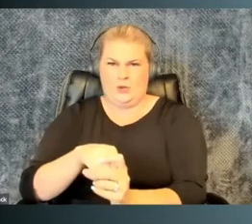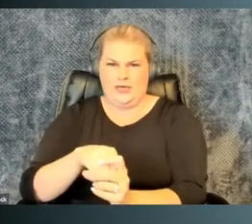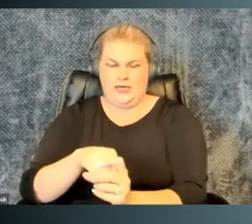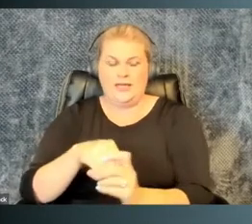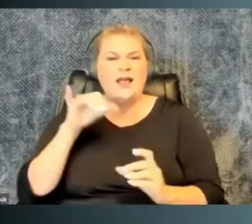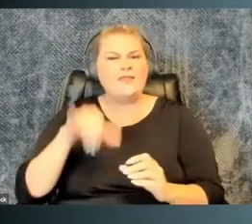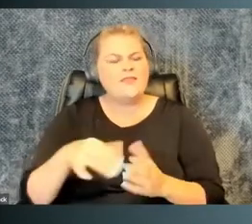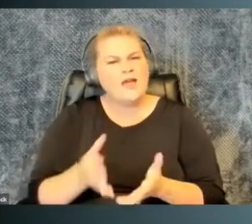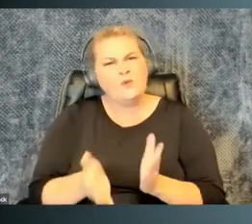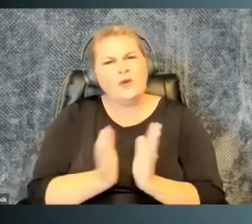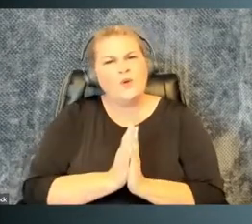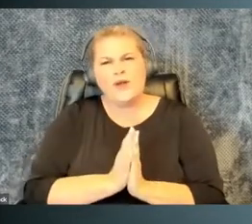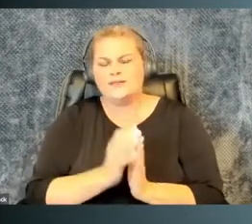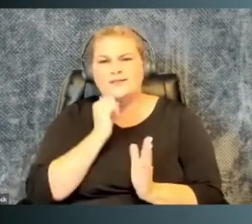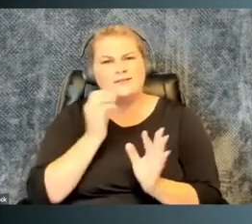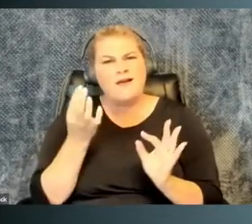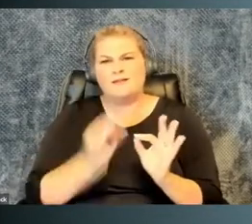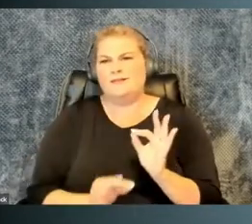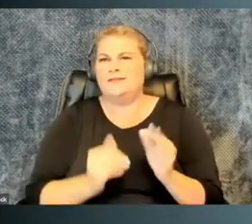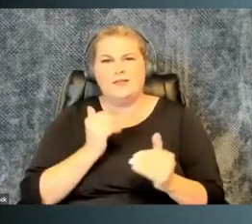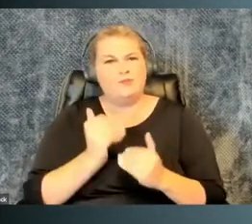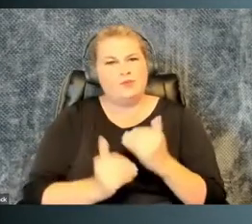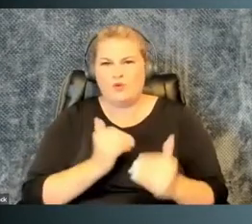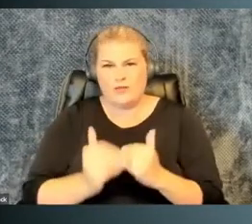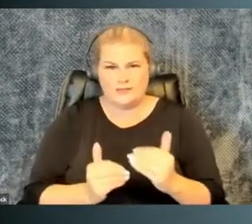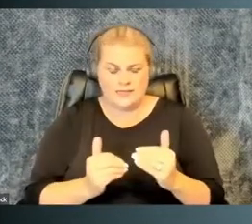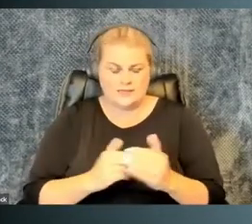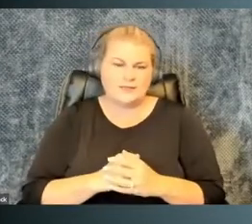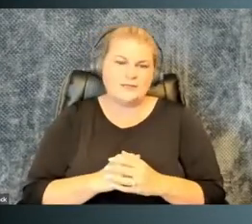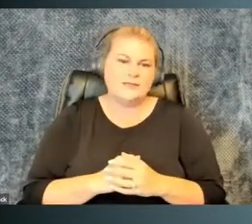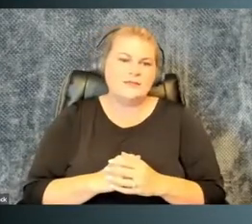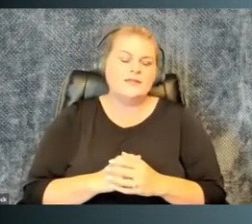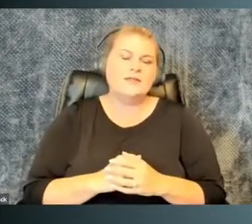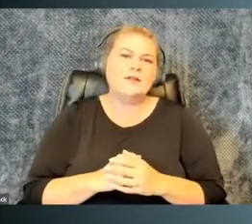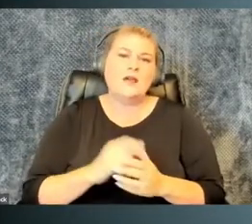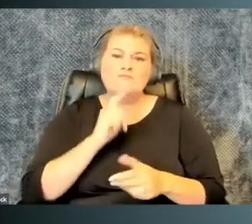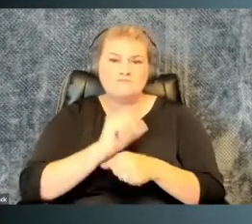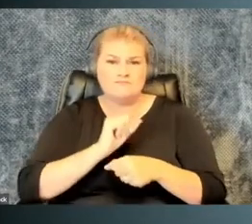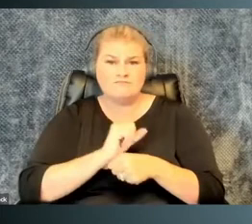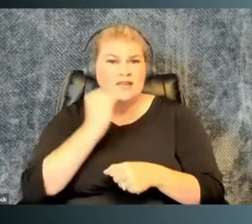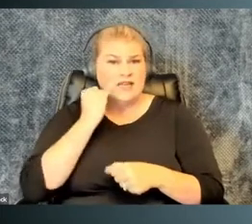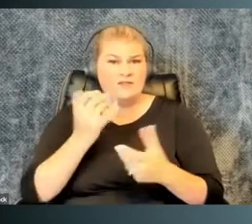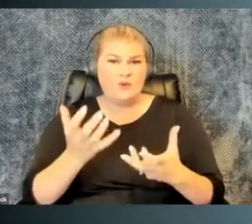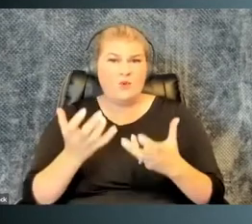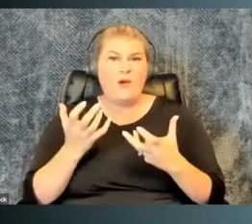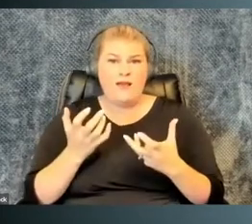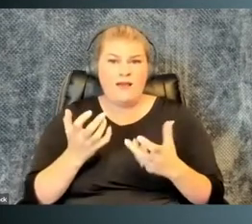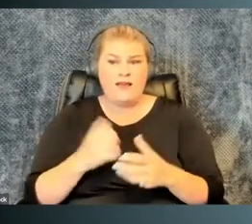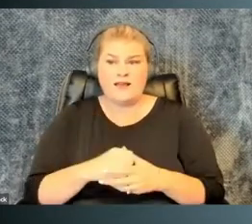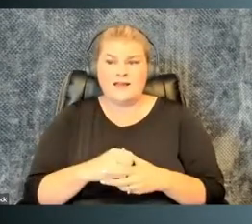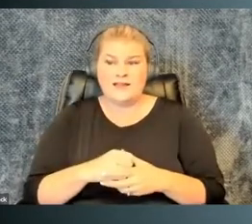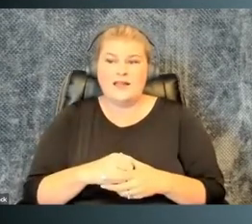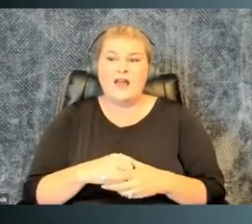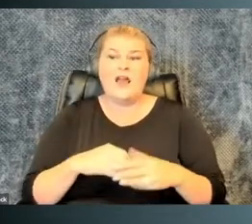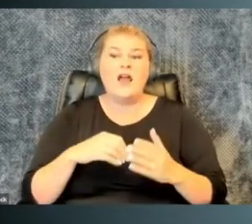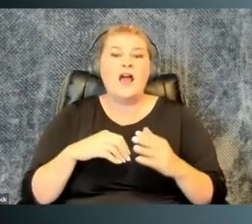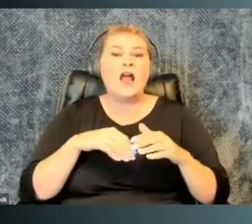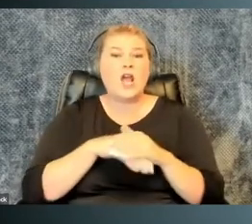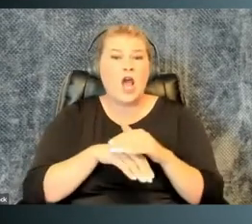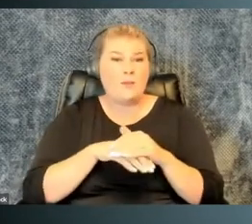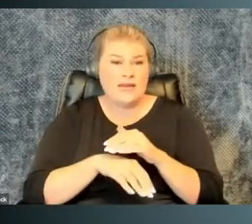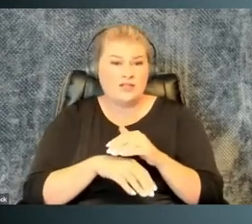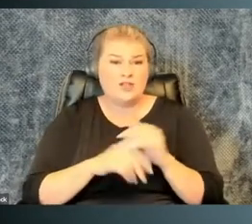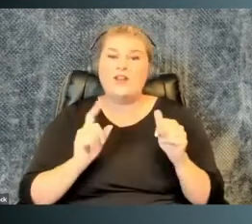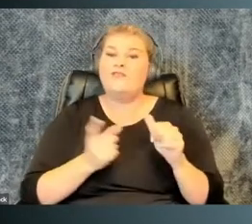request to be included. And that request isn't a simple process. So, in fact, if you would